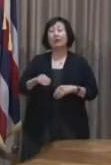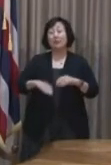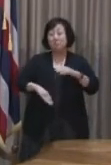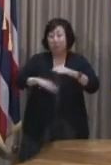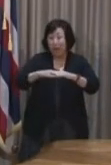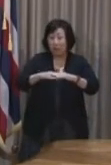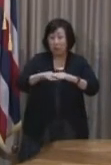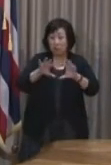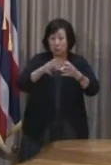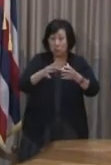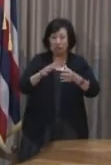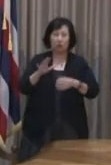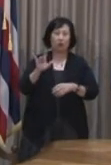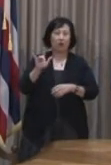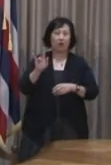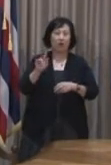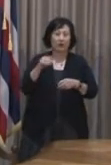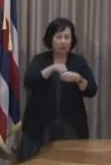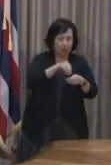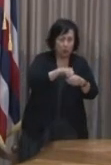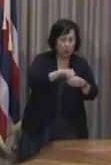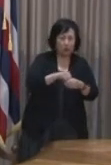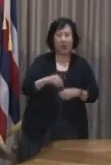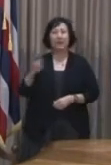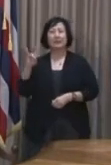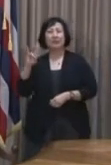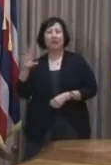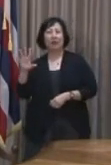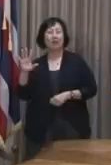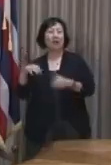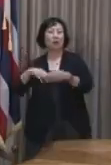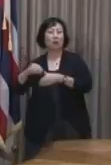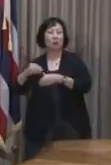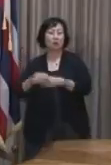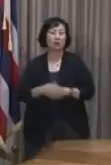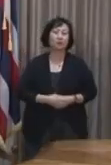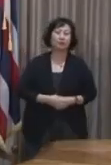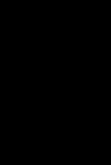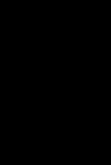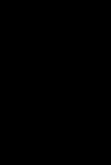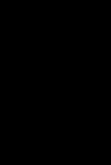size of 25 indoors and 75 outdoors.